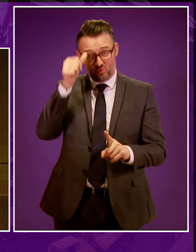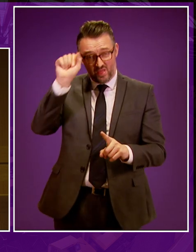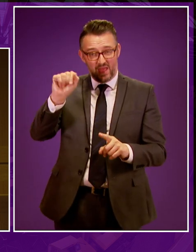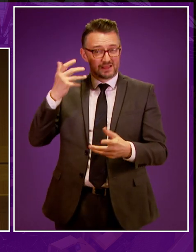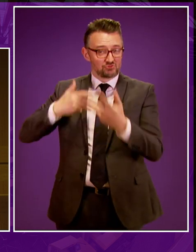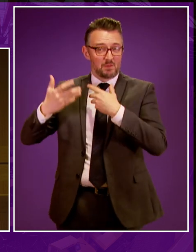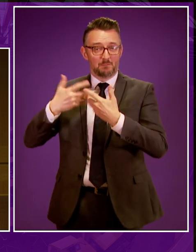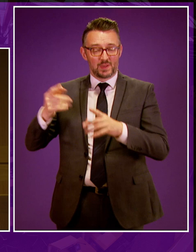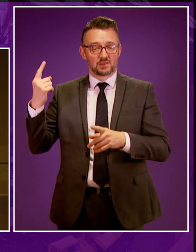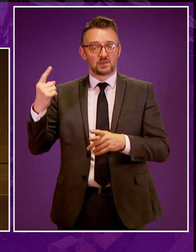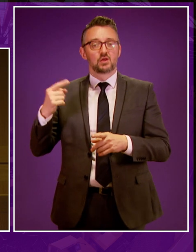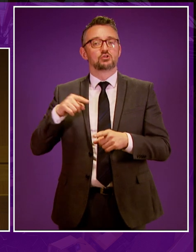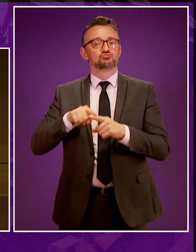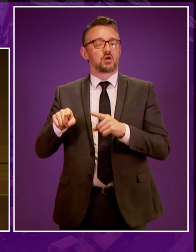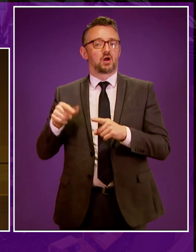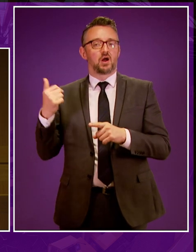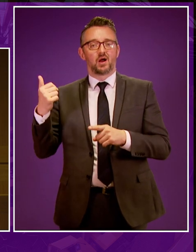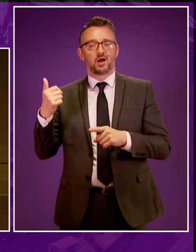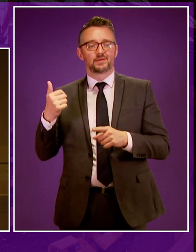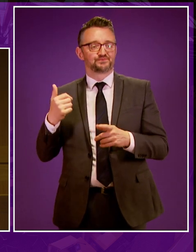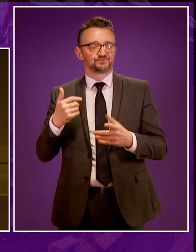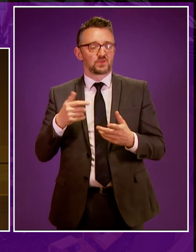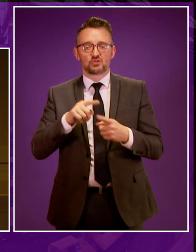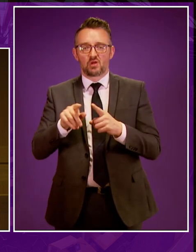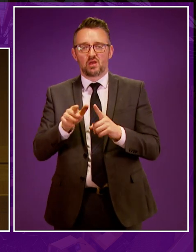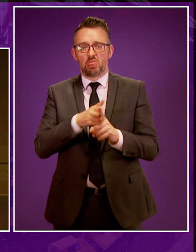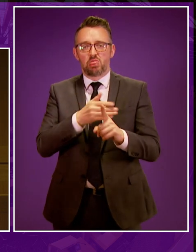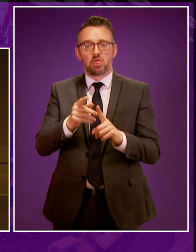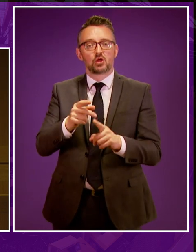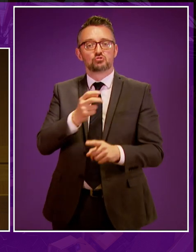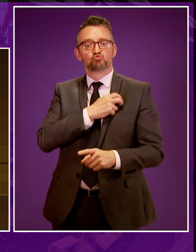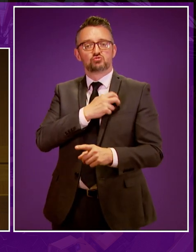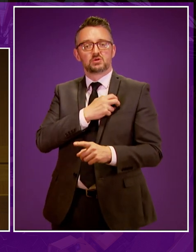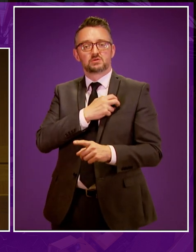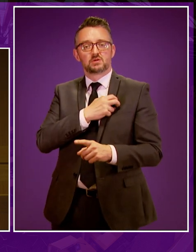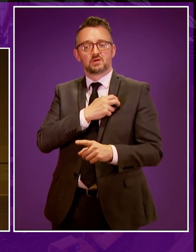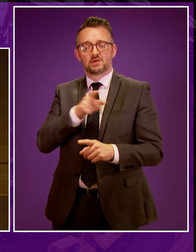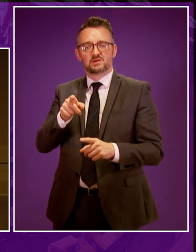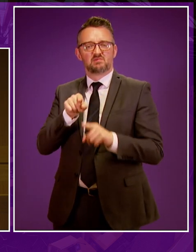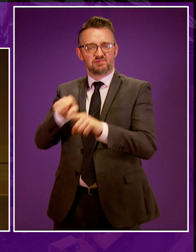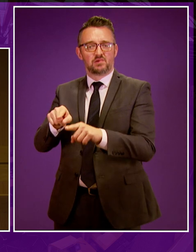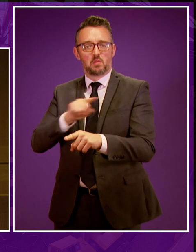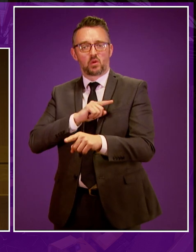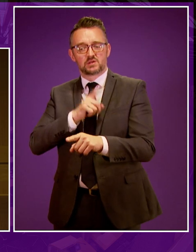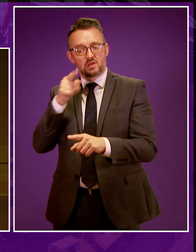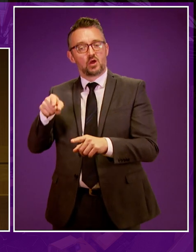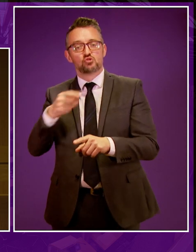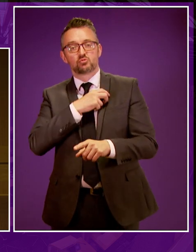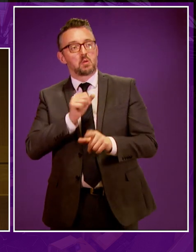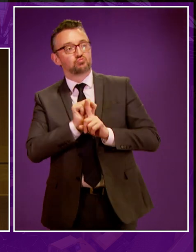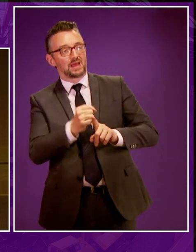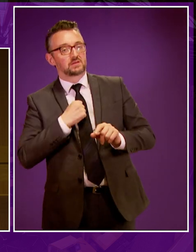for using their private monopoly to try and undermine a legitimate and responsible trade union for the crime of protecting their members' livelihoods.